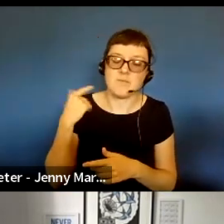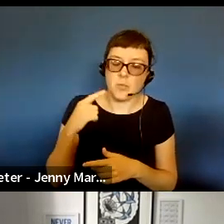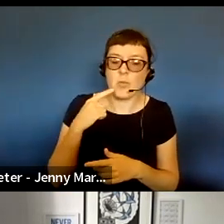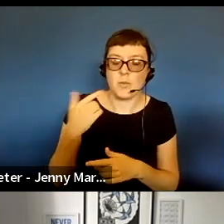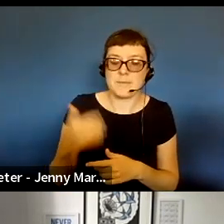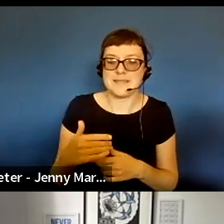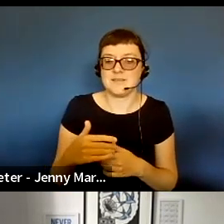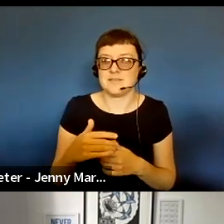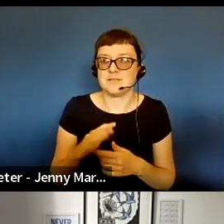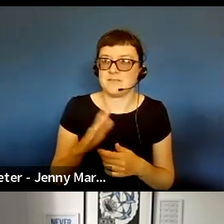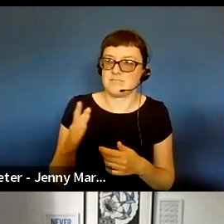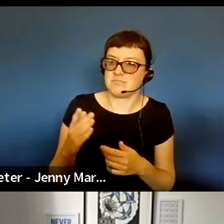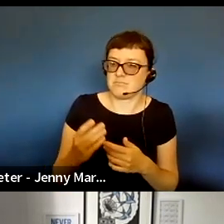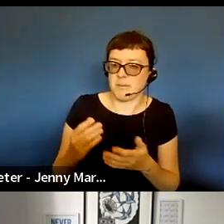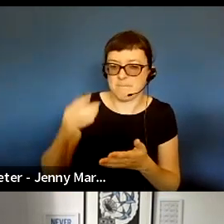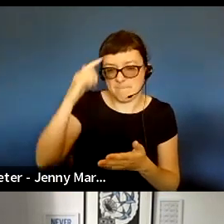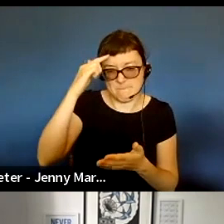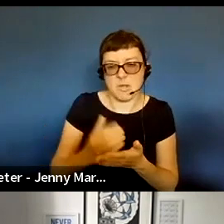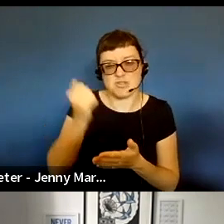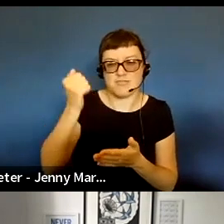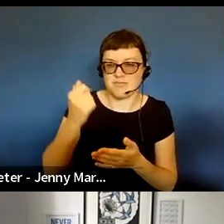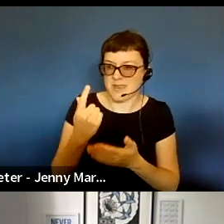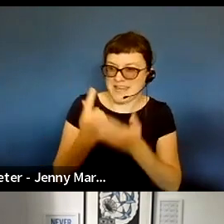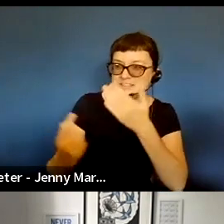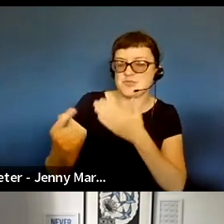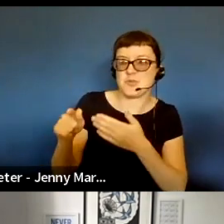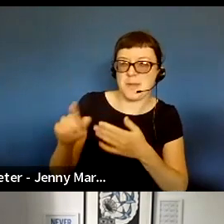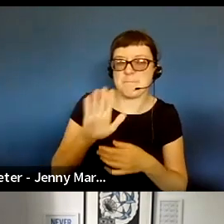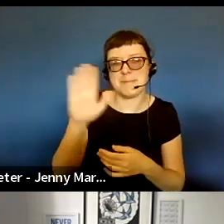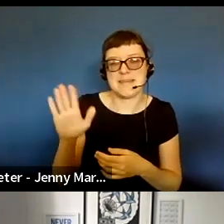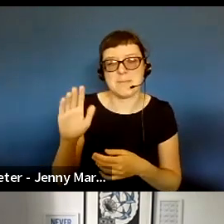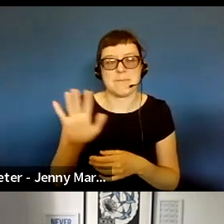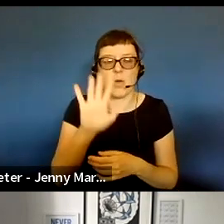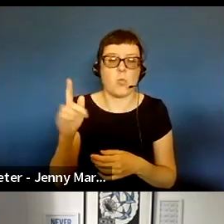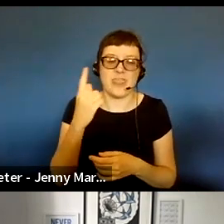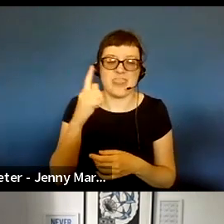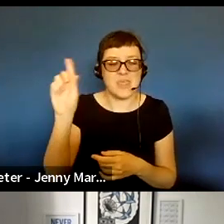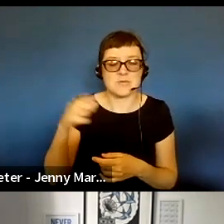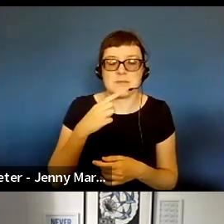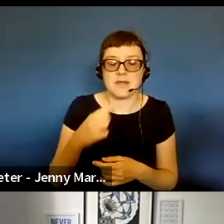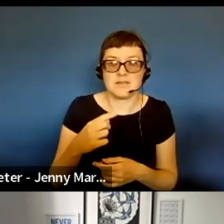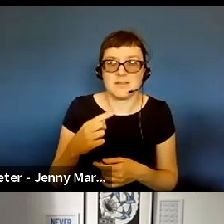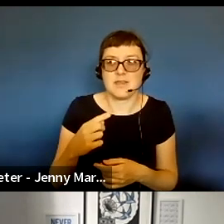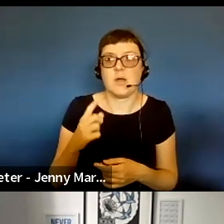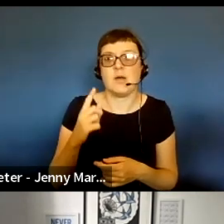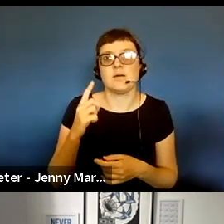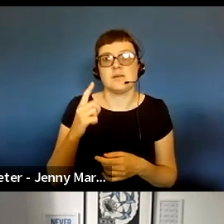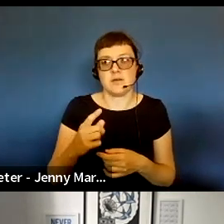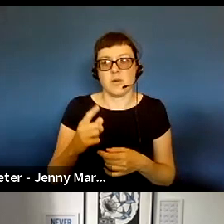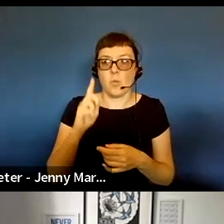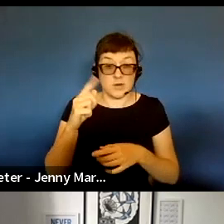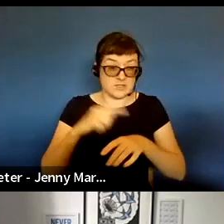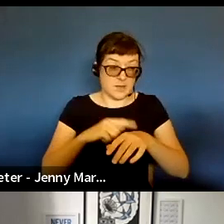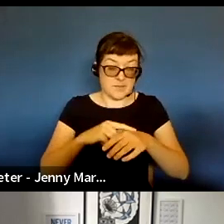around to bursaries for individuals that have been around 1000 pound mark. At certain points in the long listing,